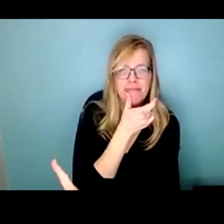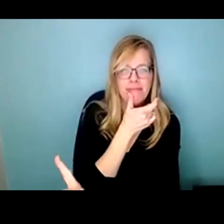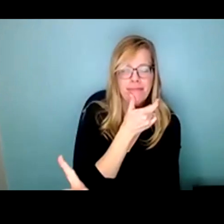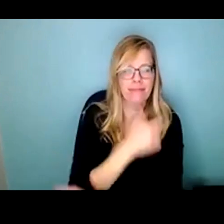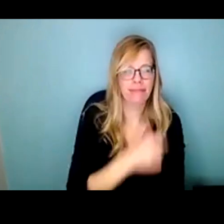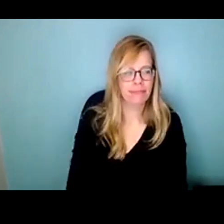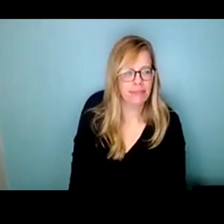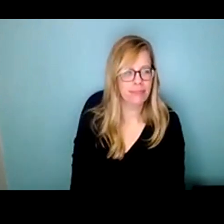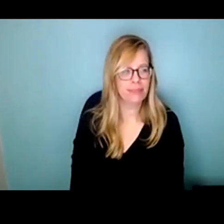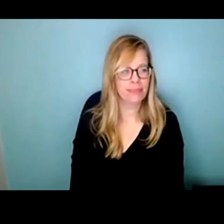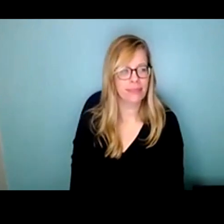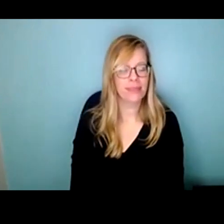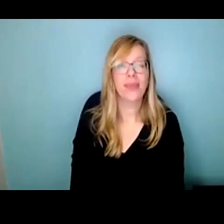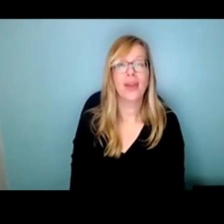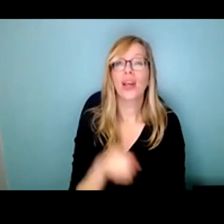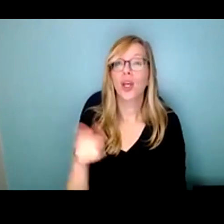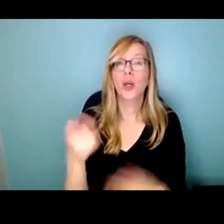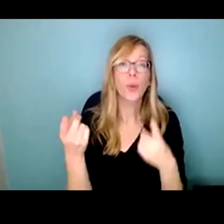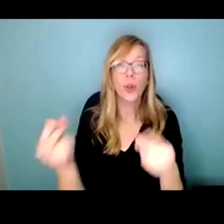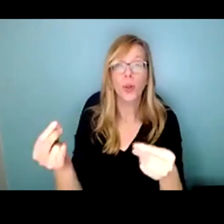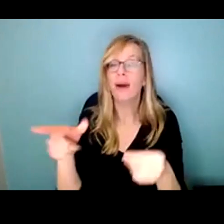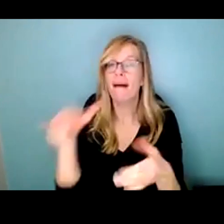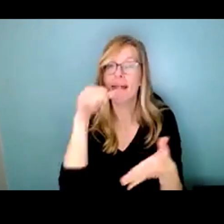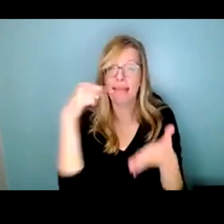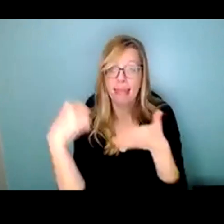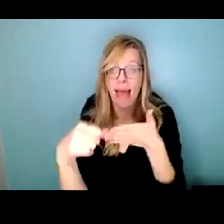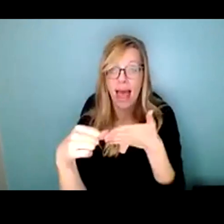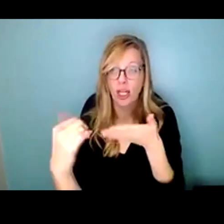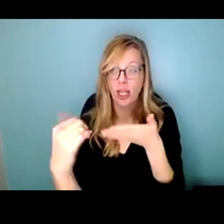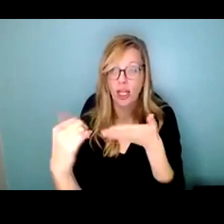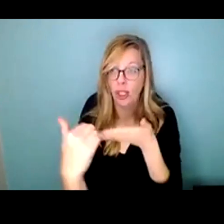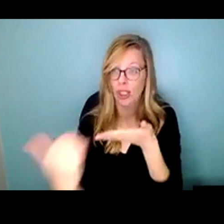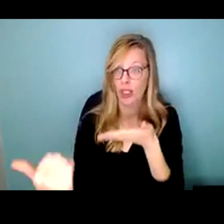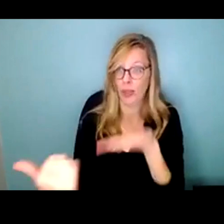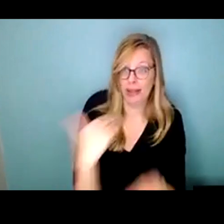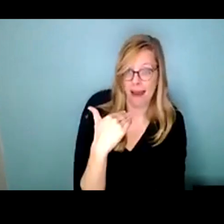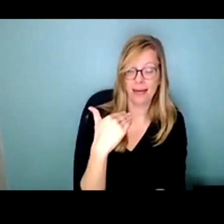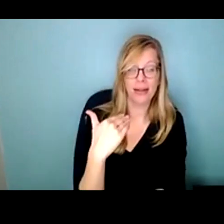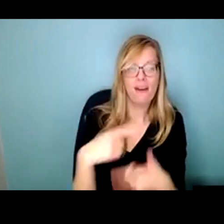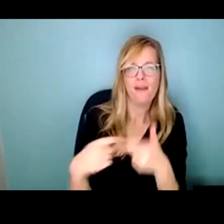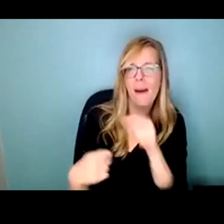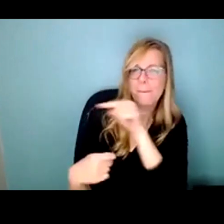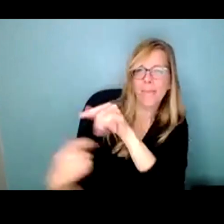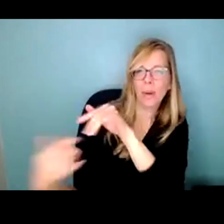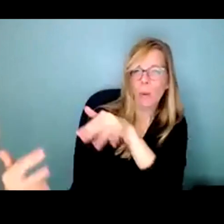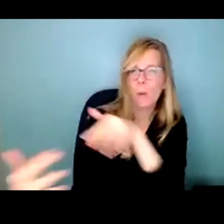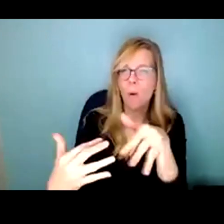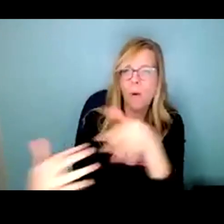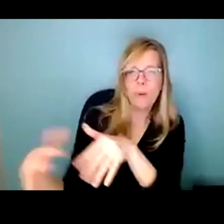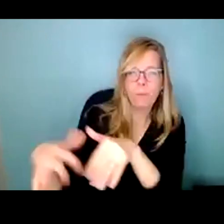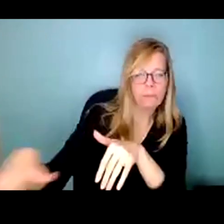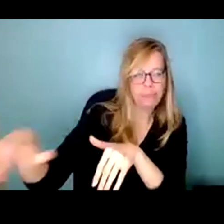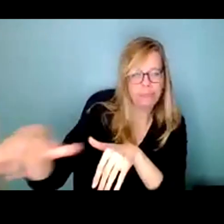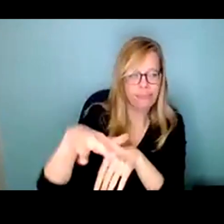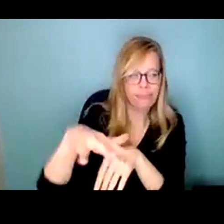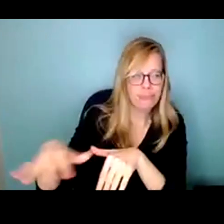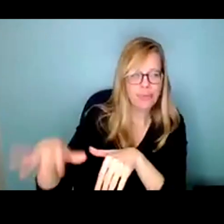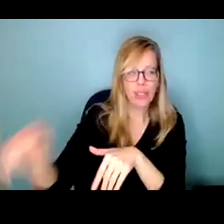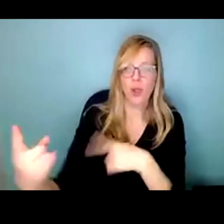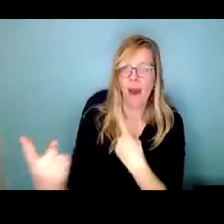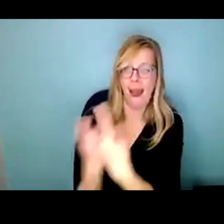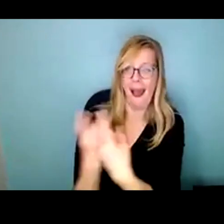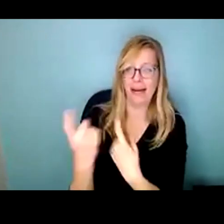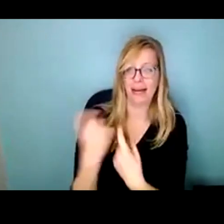You send another letter from the bowels of the brigade And you ask my